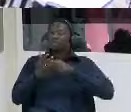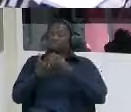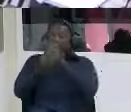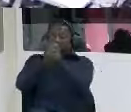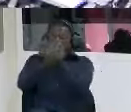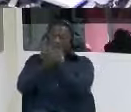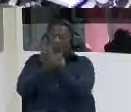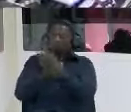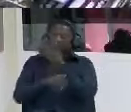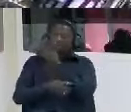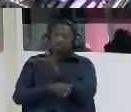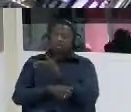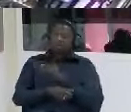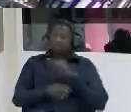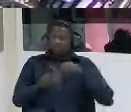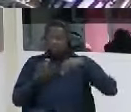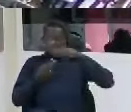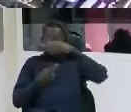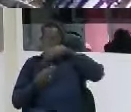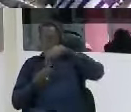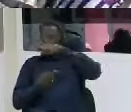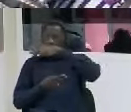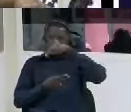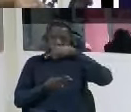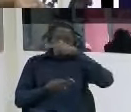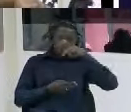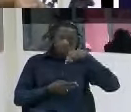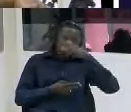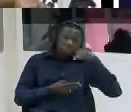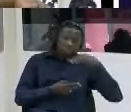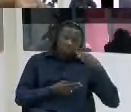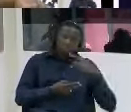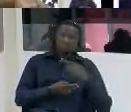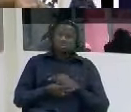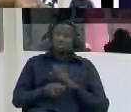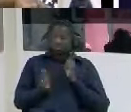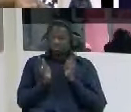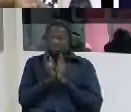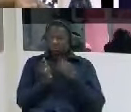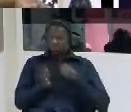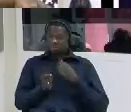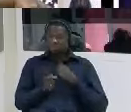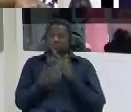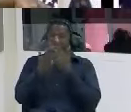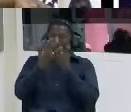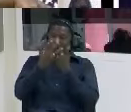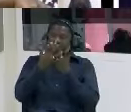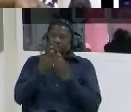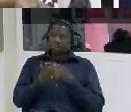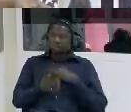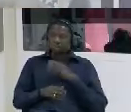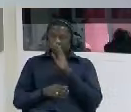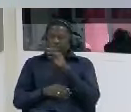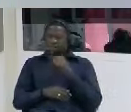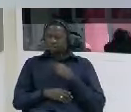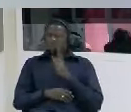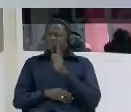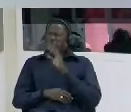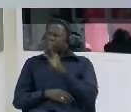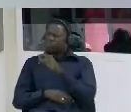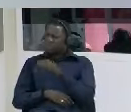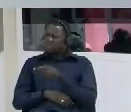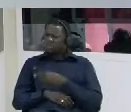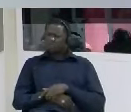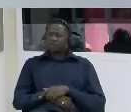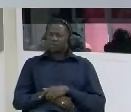prison she was going around on a familiar station to meet me in my cell and she said to me what are you doing